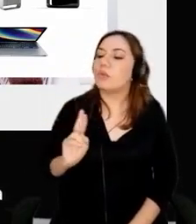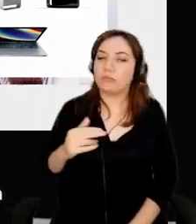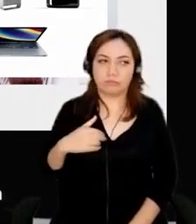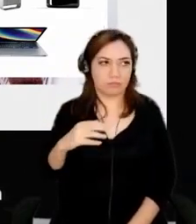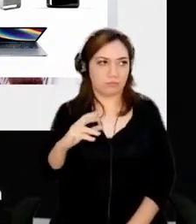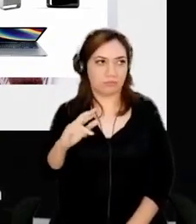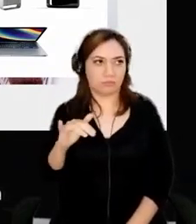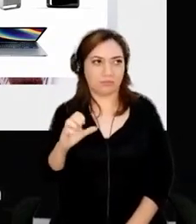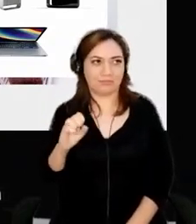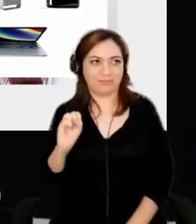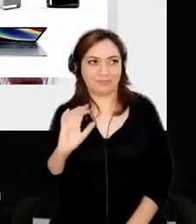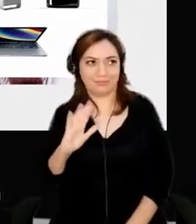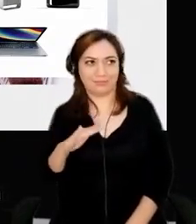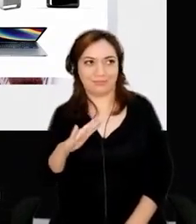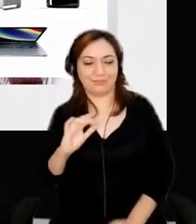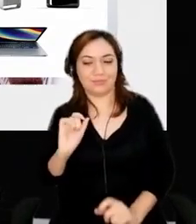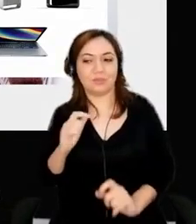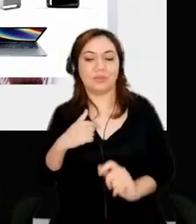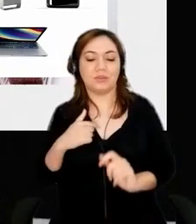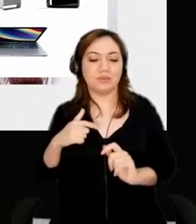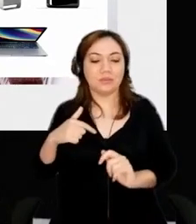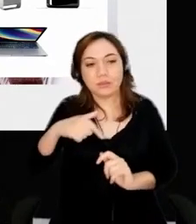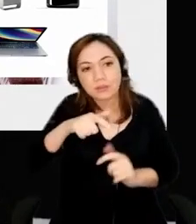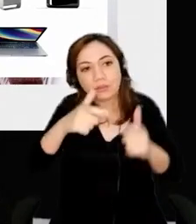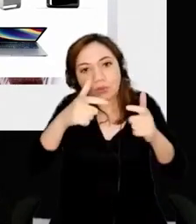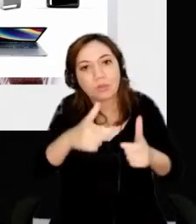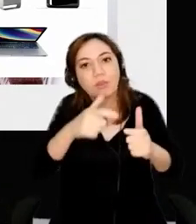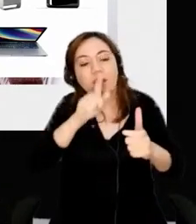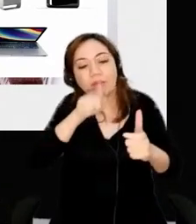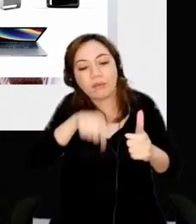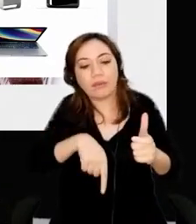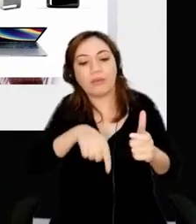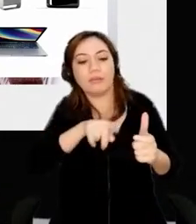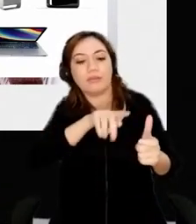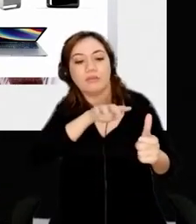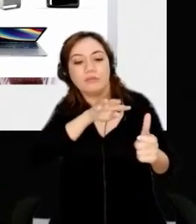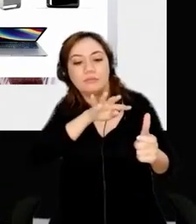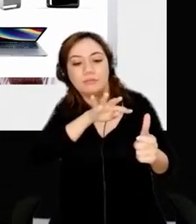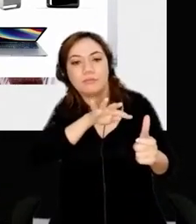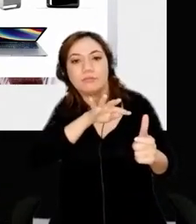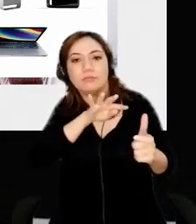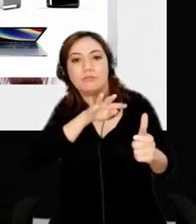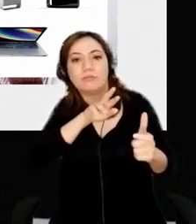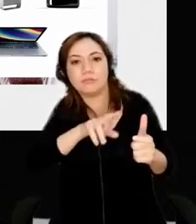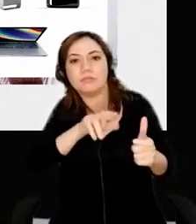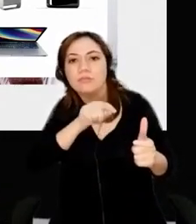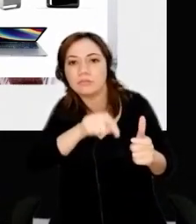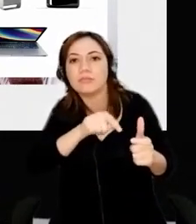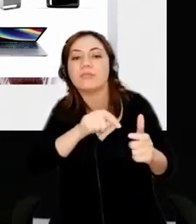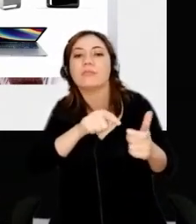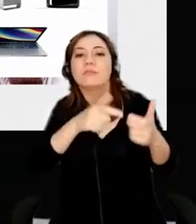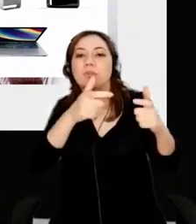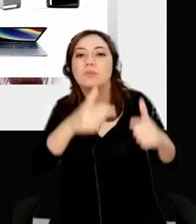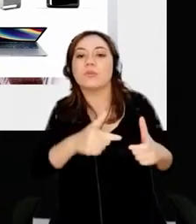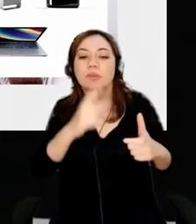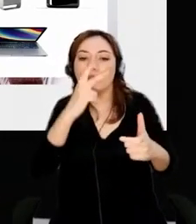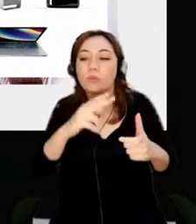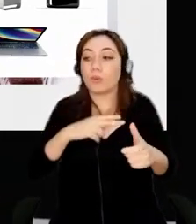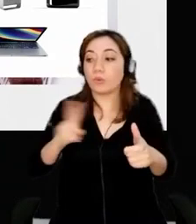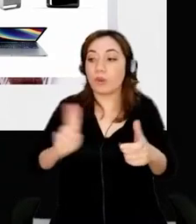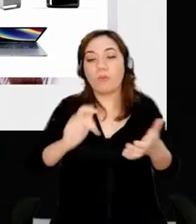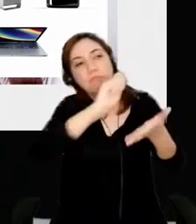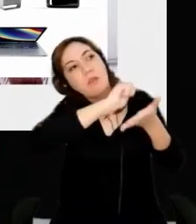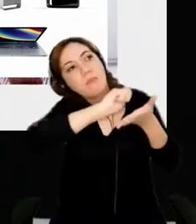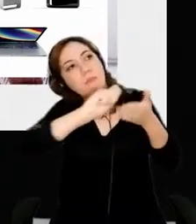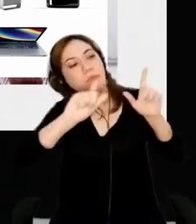come here for a second. And we walked over to a TRS-80, and he typed in my name on the keyboard, and up on the screen came